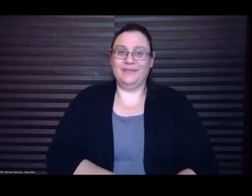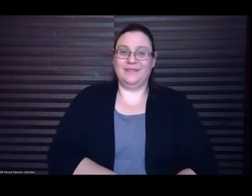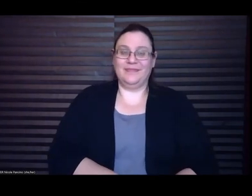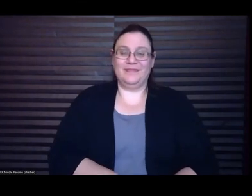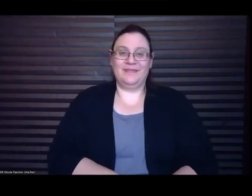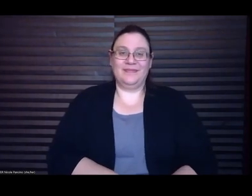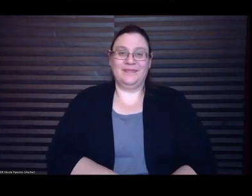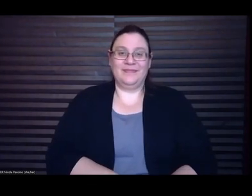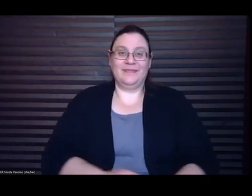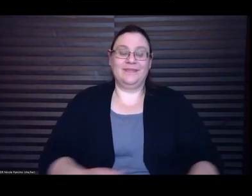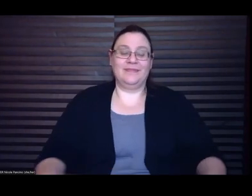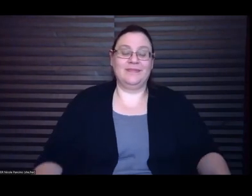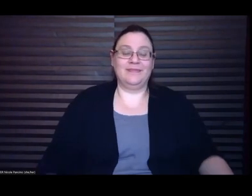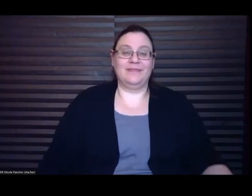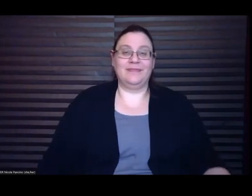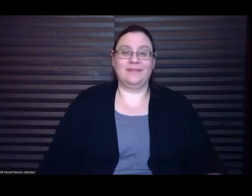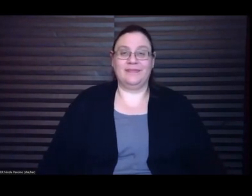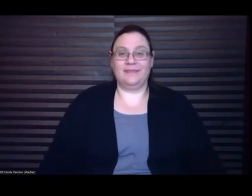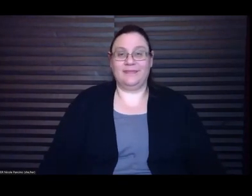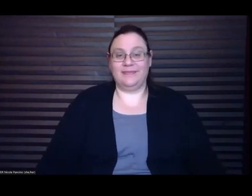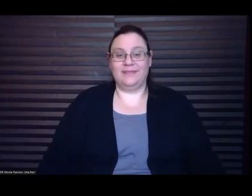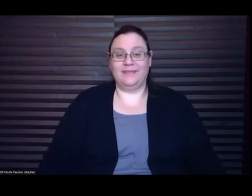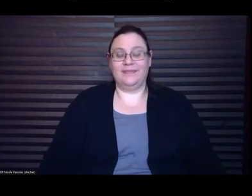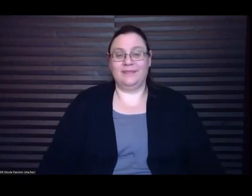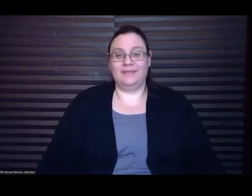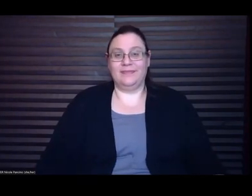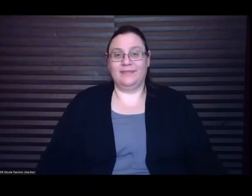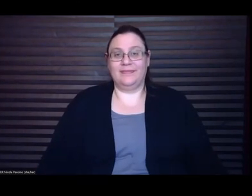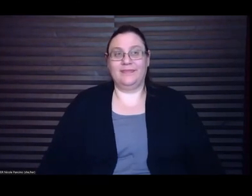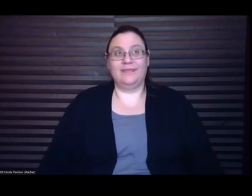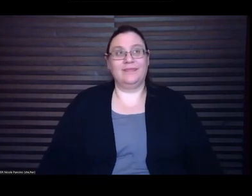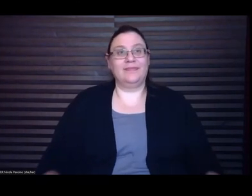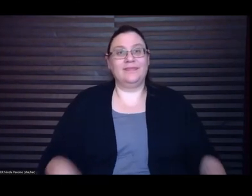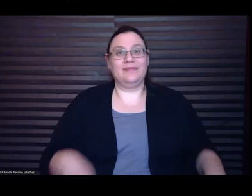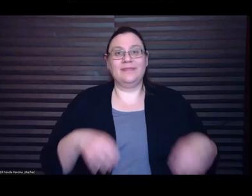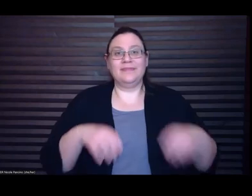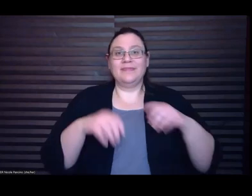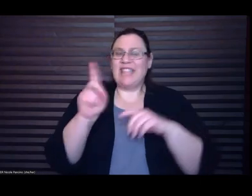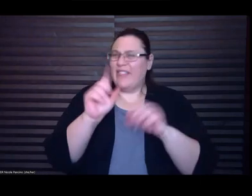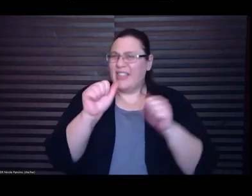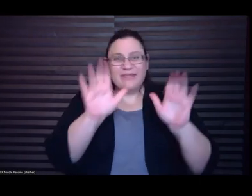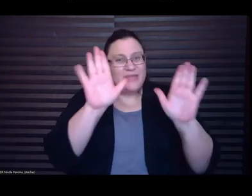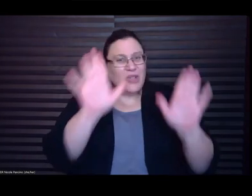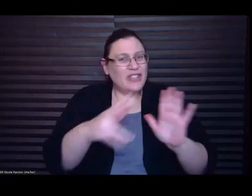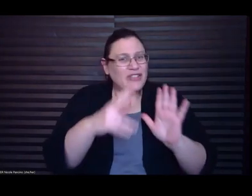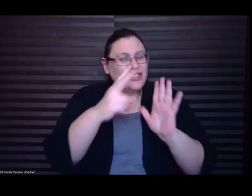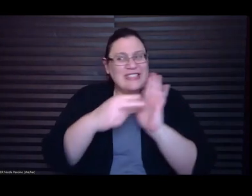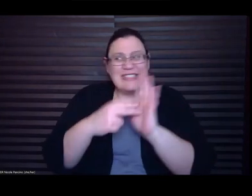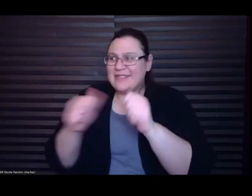Those are all such great readings. Thank you all so much. What a treat, like Kirsten said.